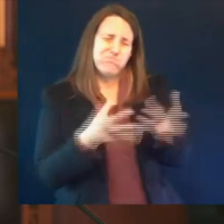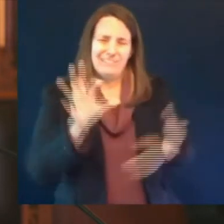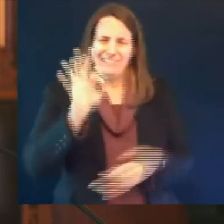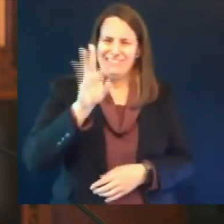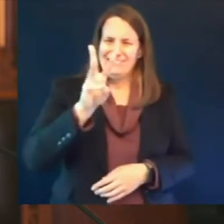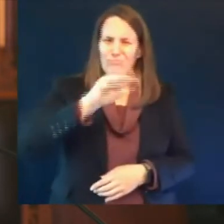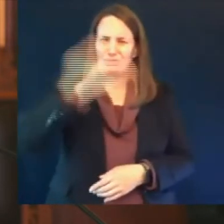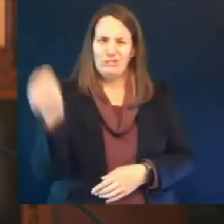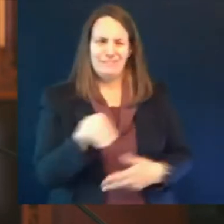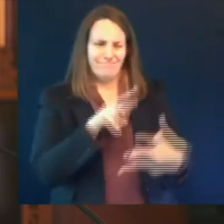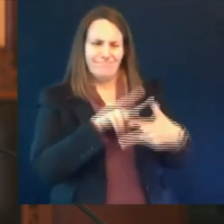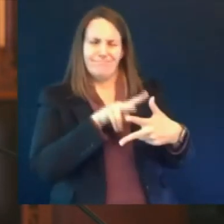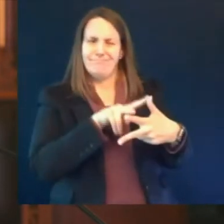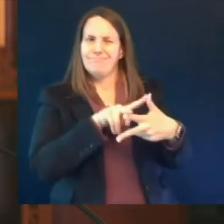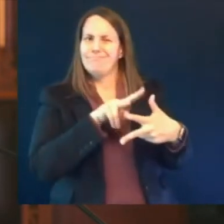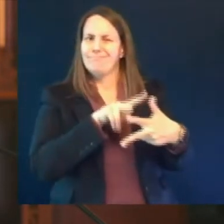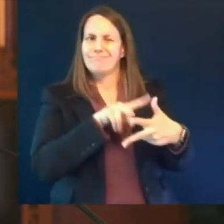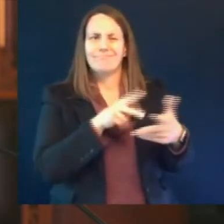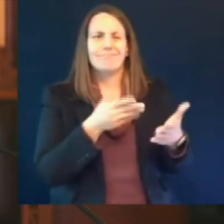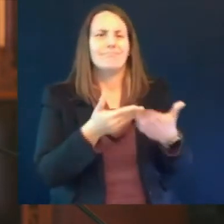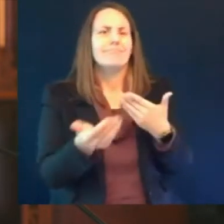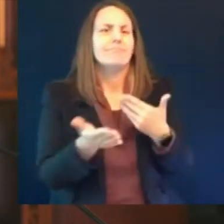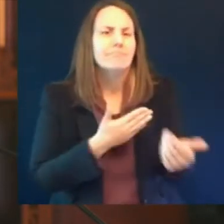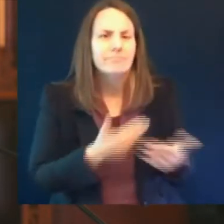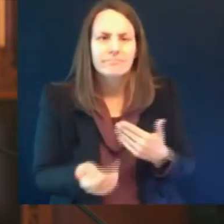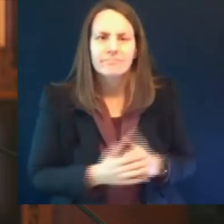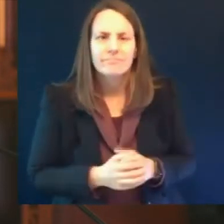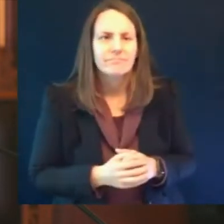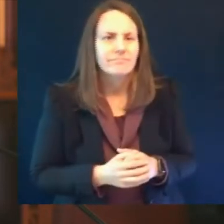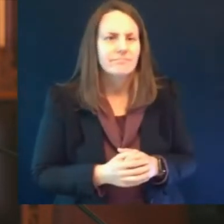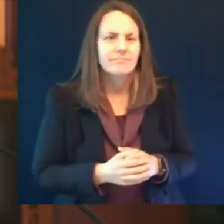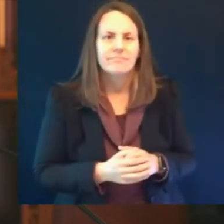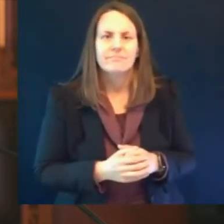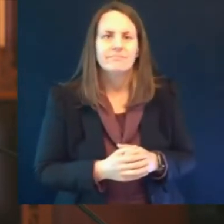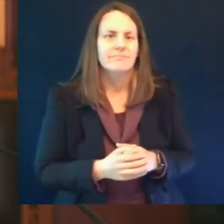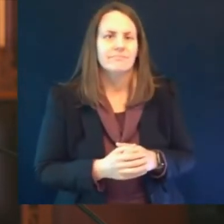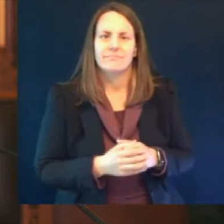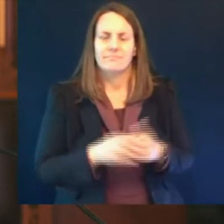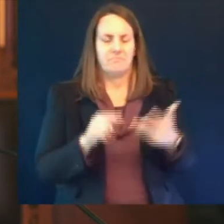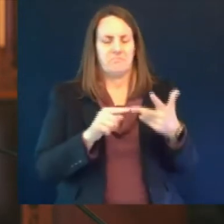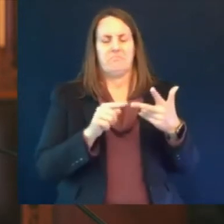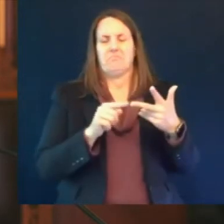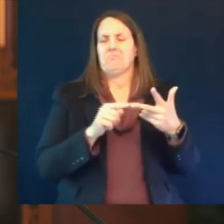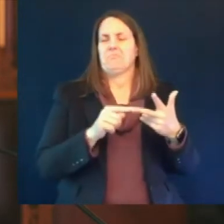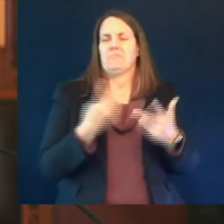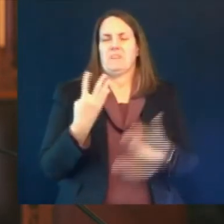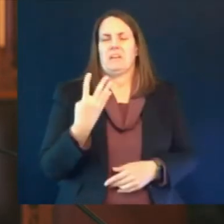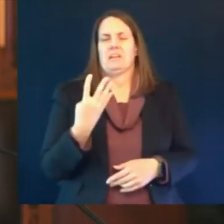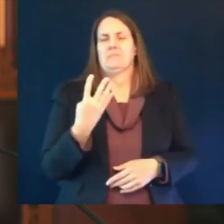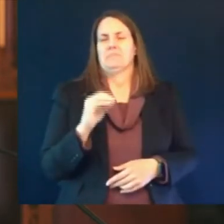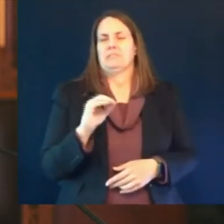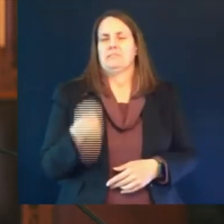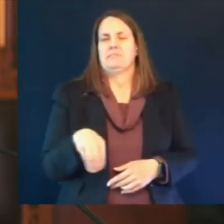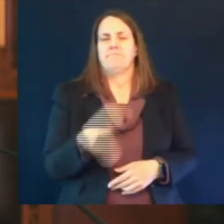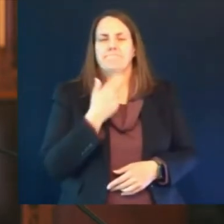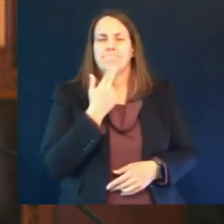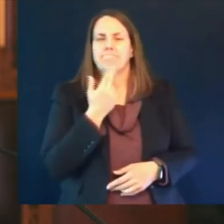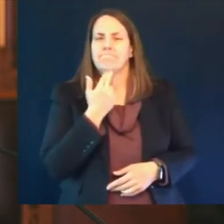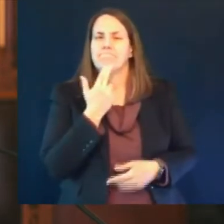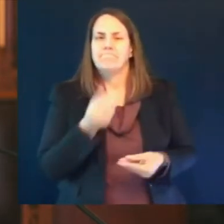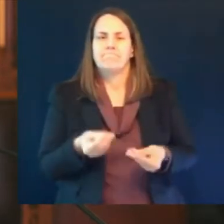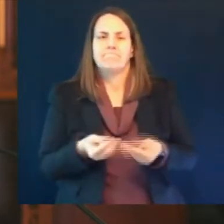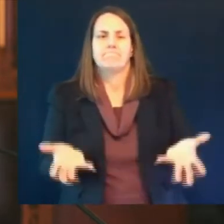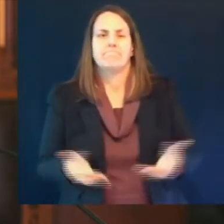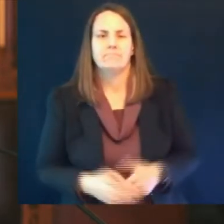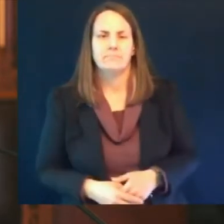have been pfizer or moderna doses and as you've seen we've been very effective